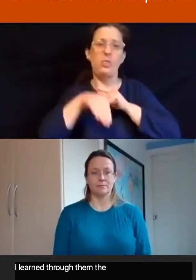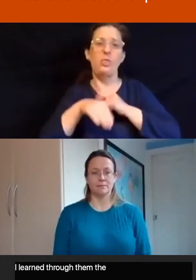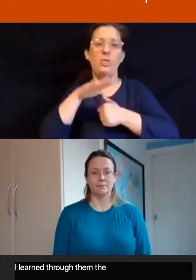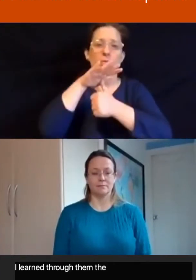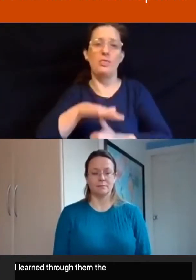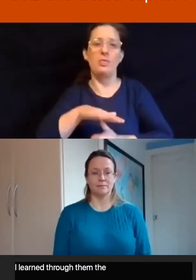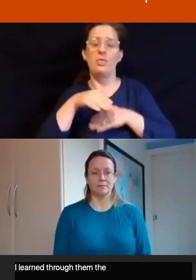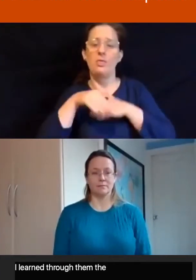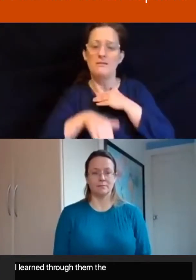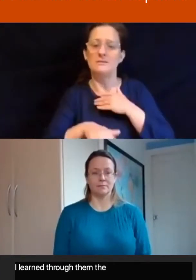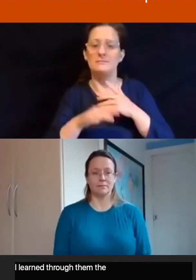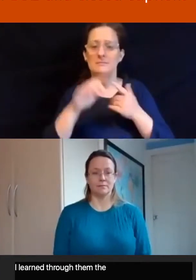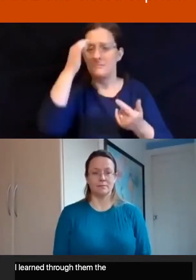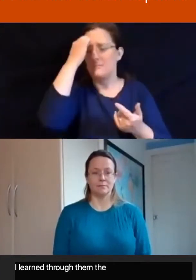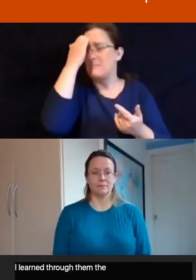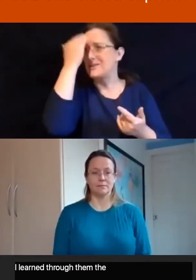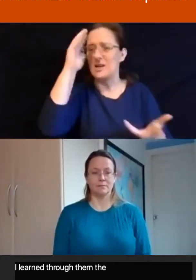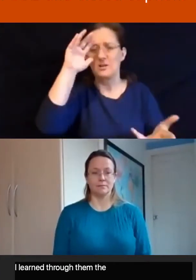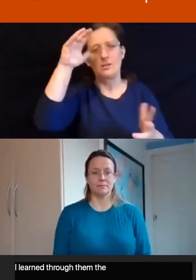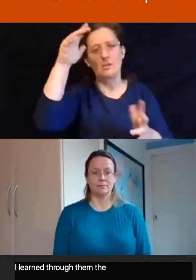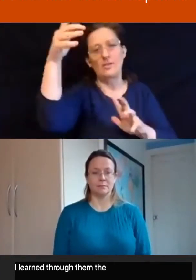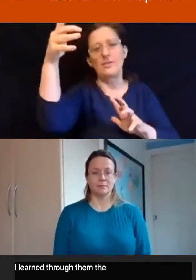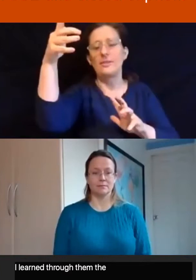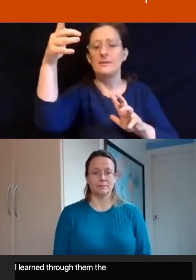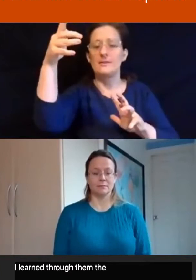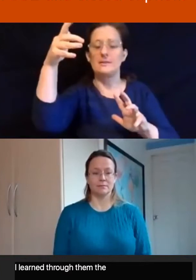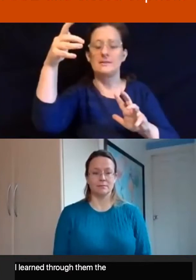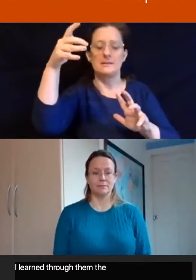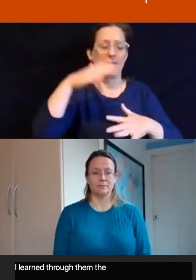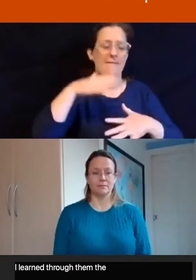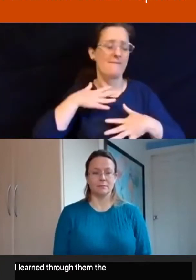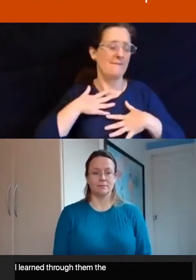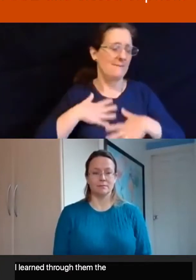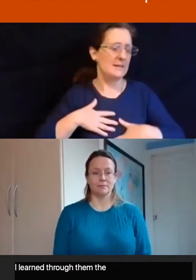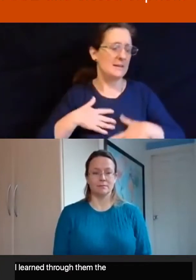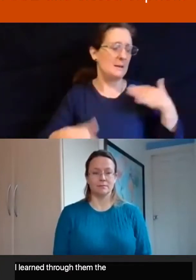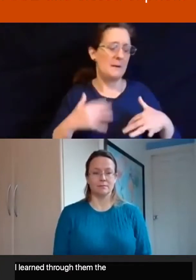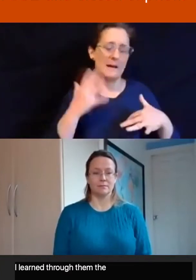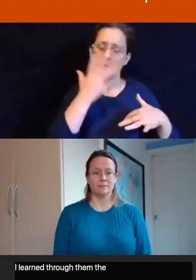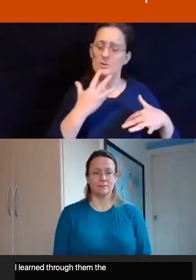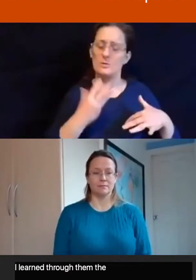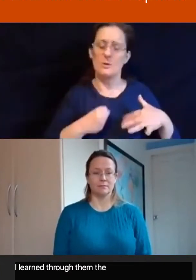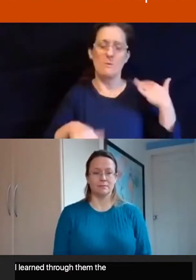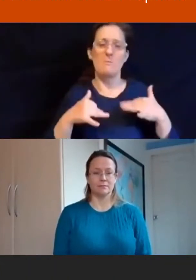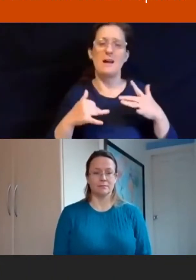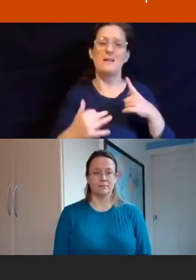twisted and distorted. When physical pain and soul pain overwhelm us,